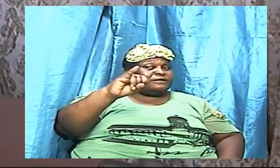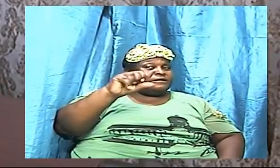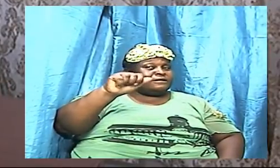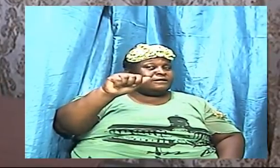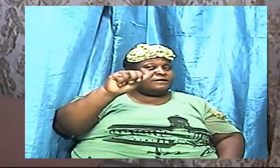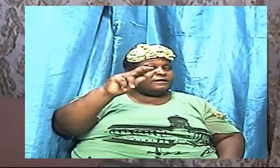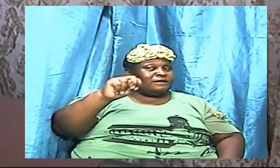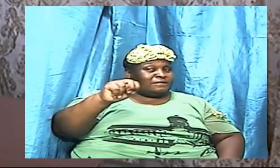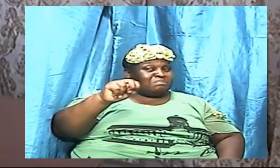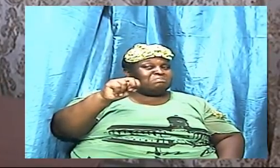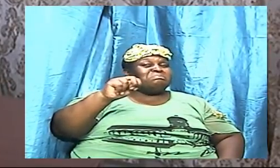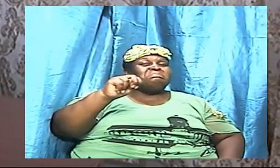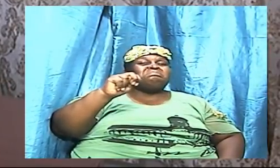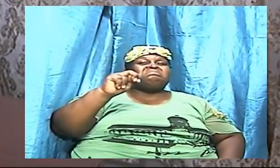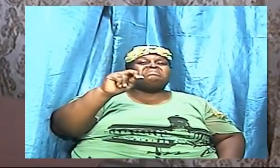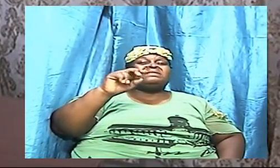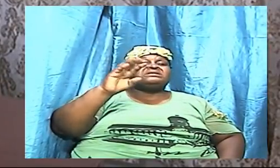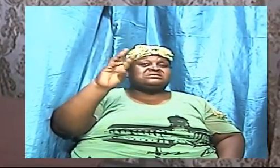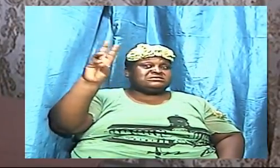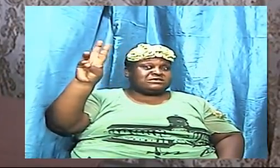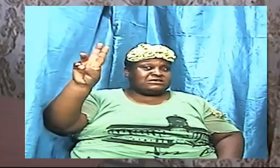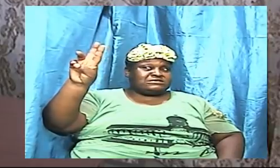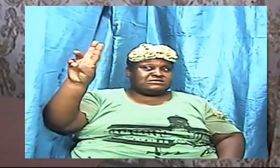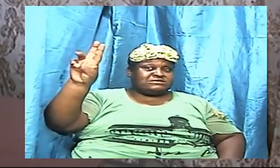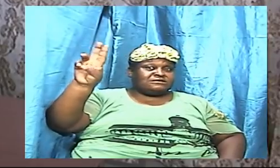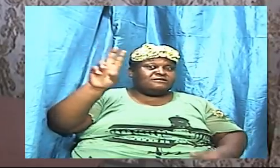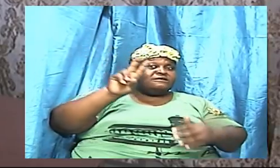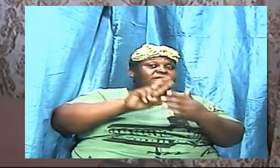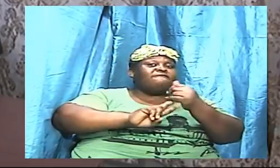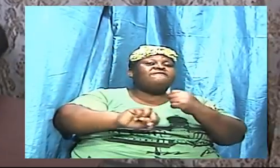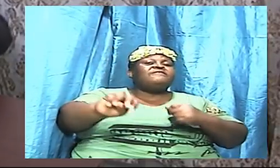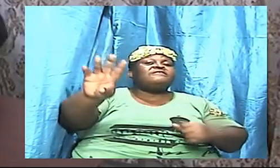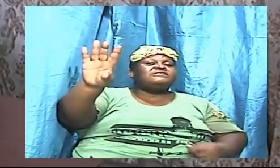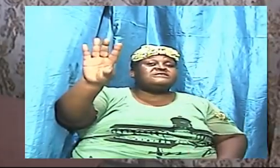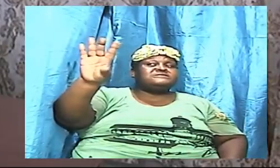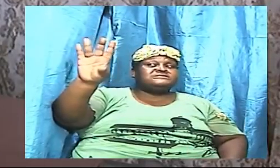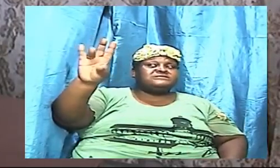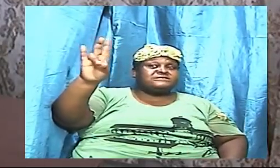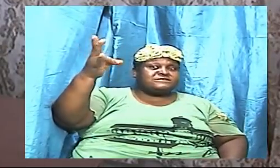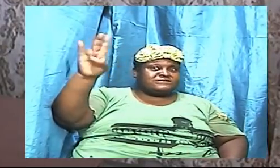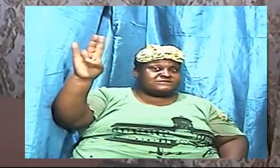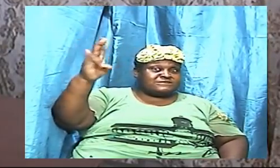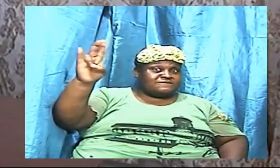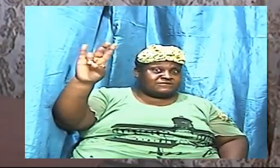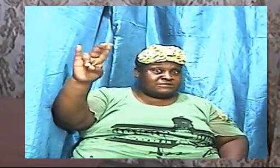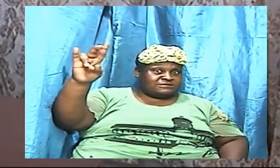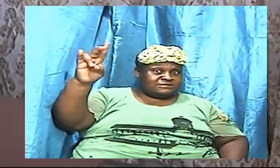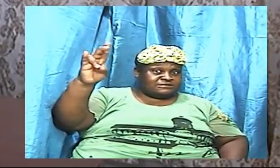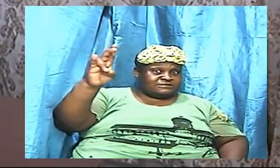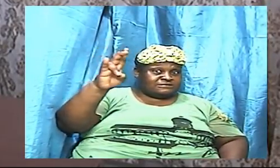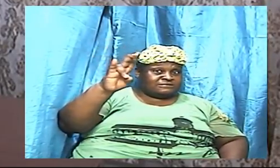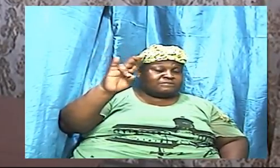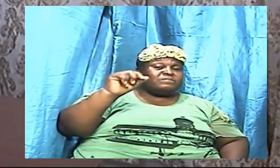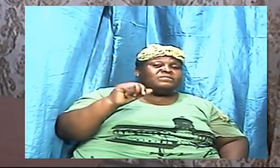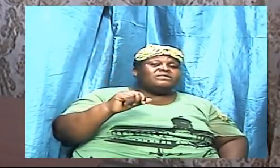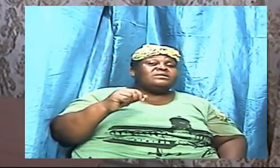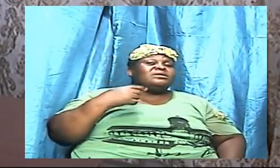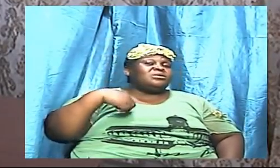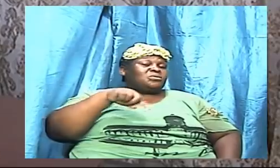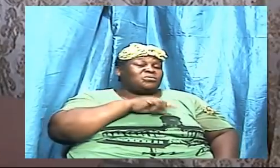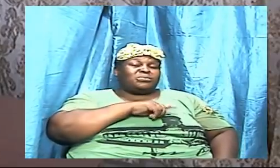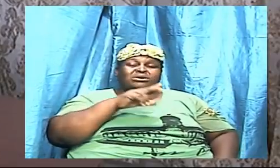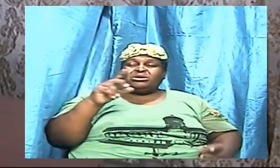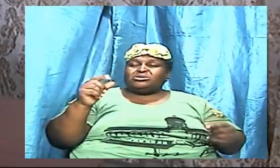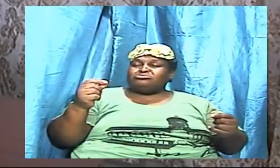and verse 17 because we are going to just tie up here and we are going to move on. And we do have